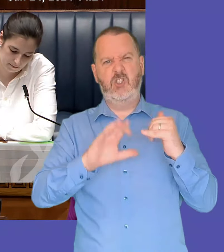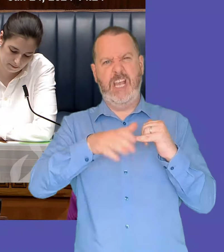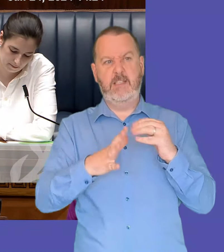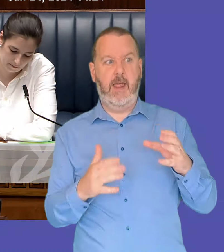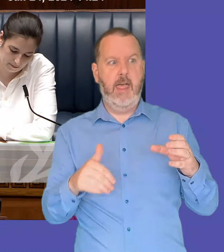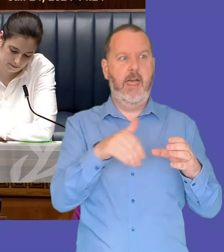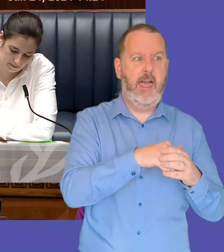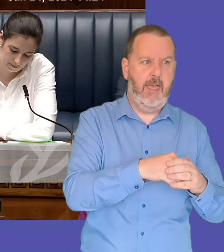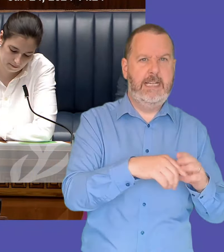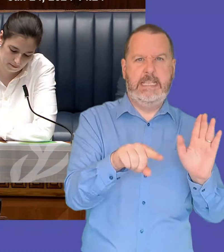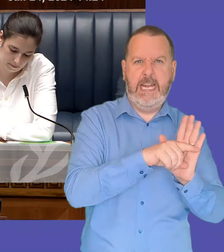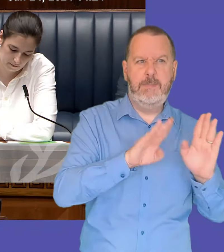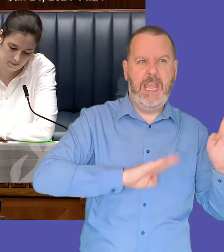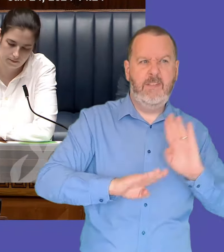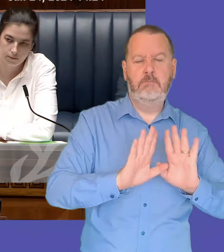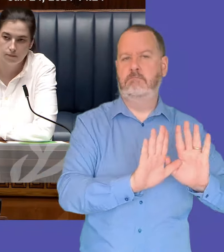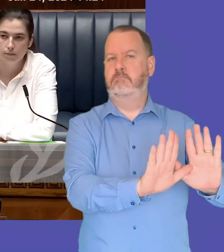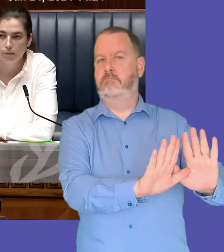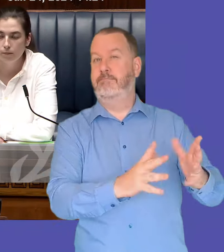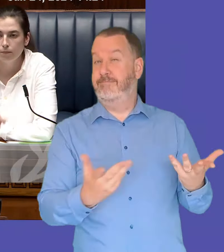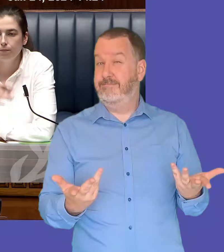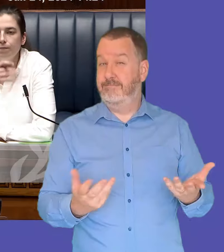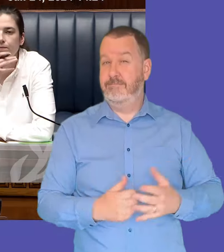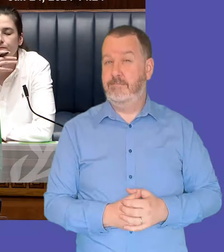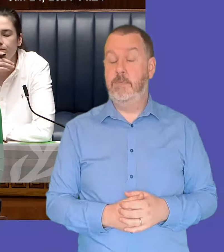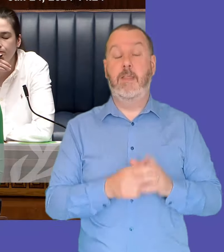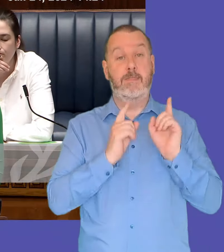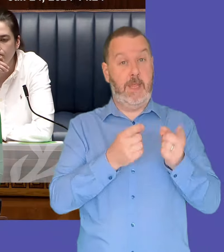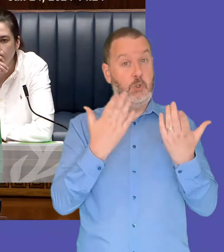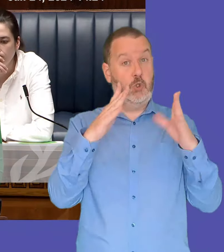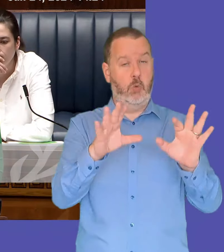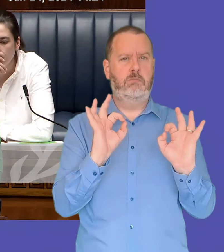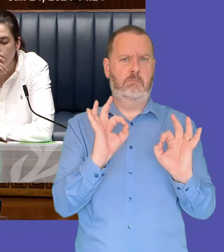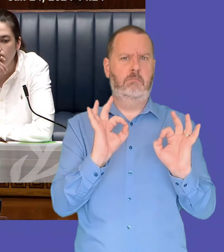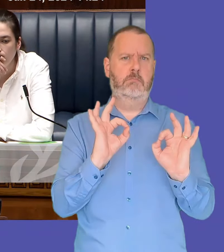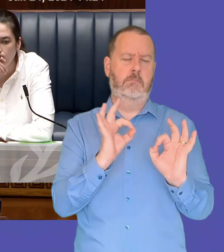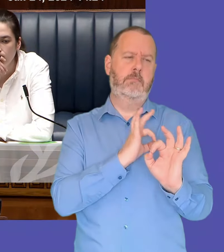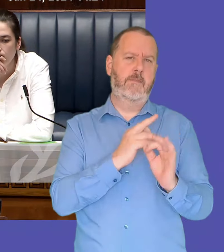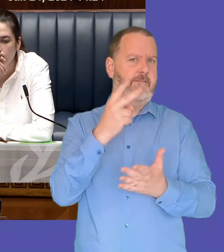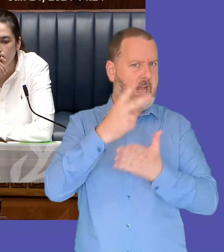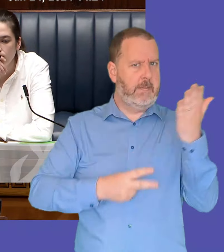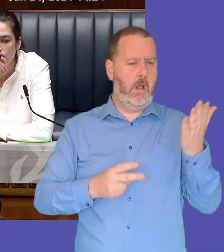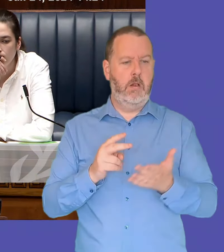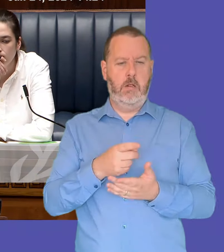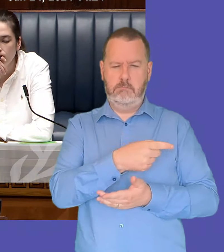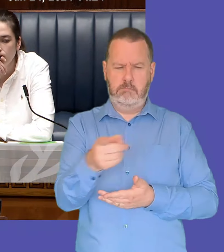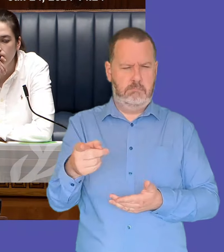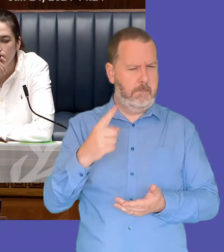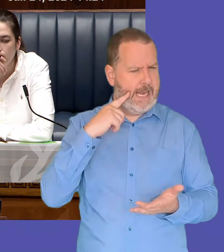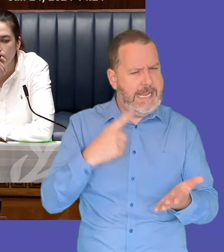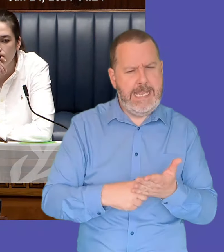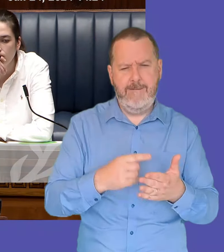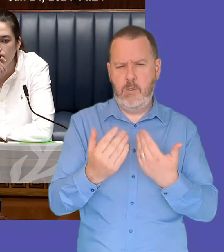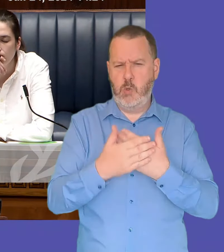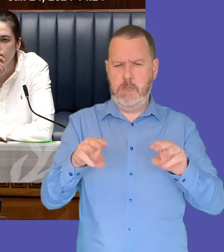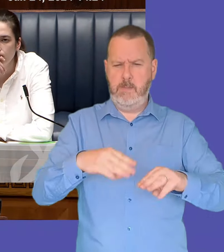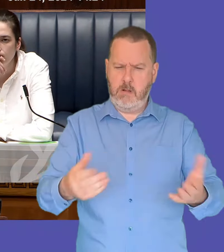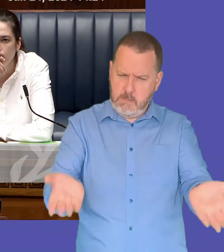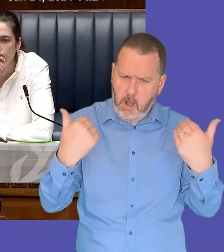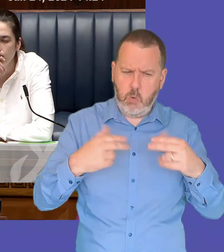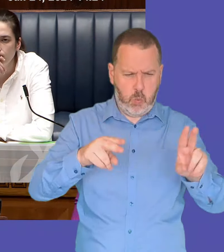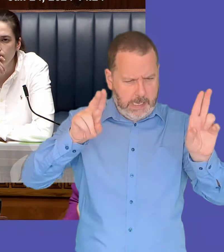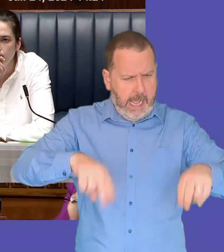behavior that shows to me the value of investing in our young people of believing in them of encouraging them to believe in themselves